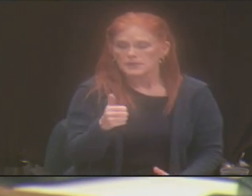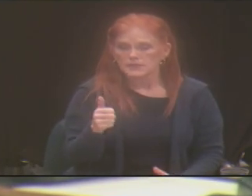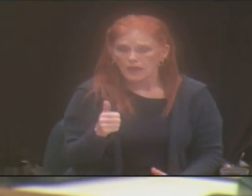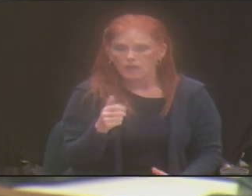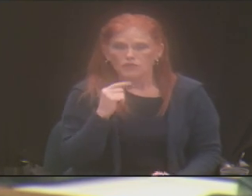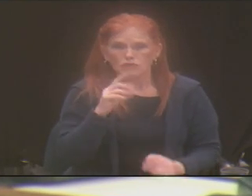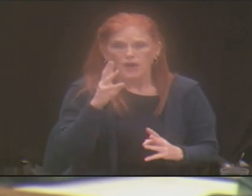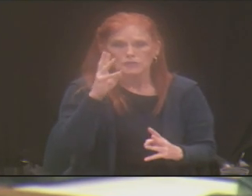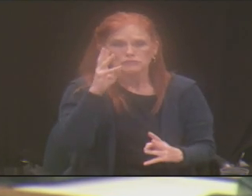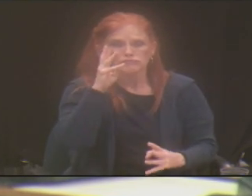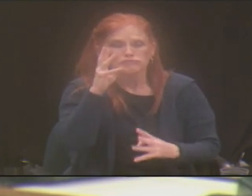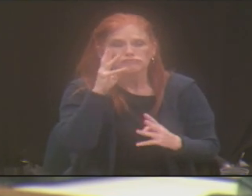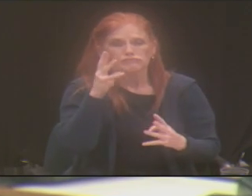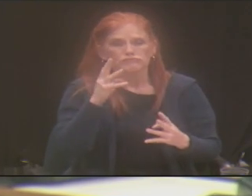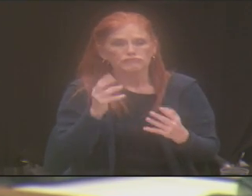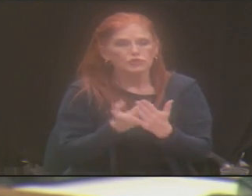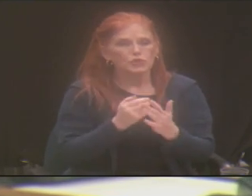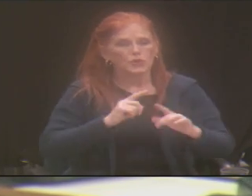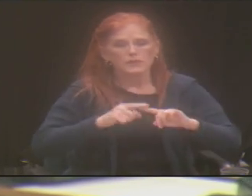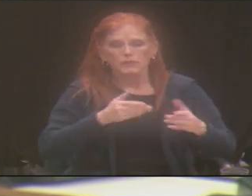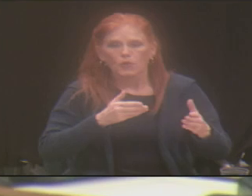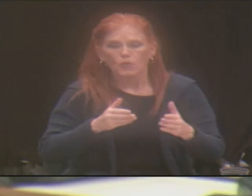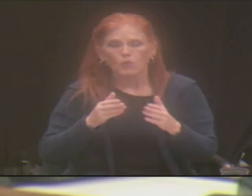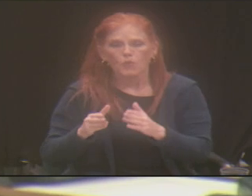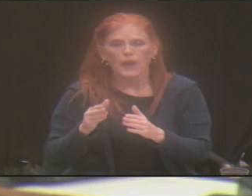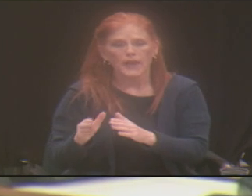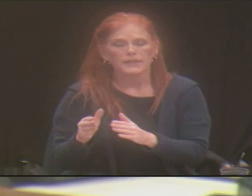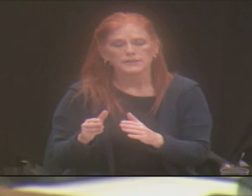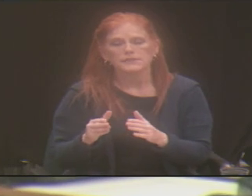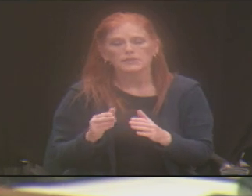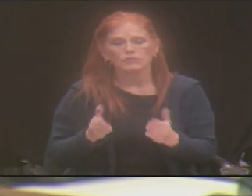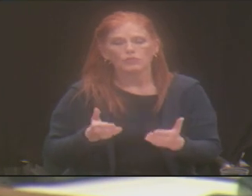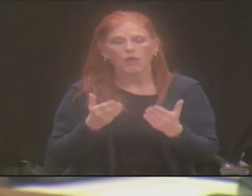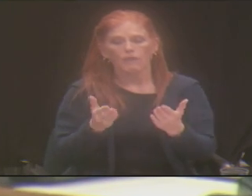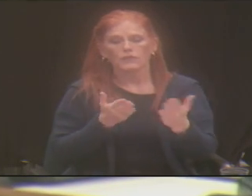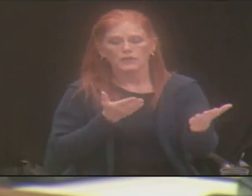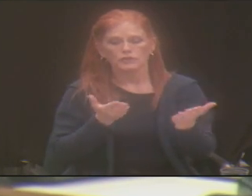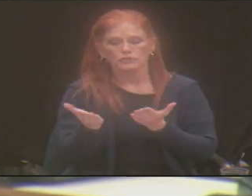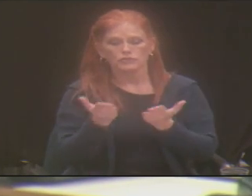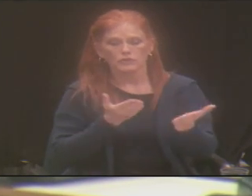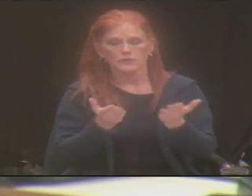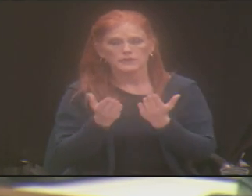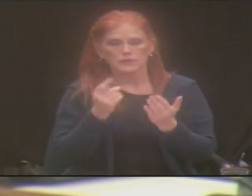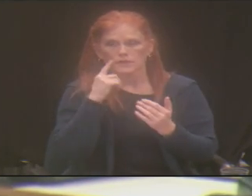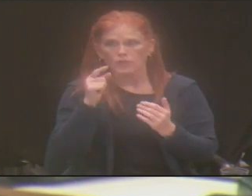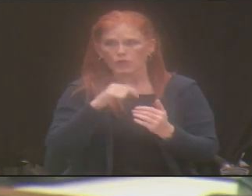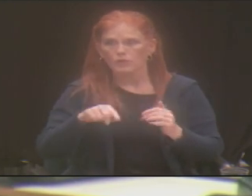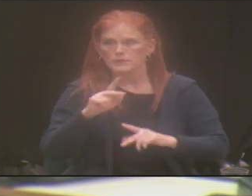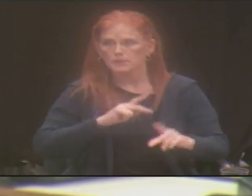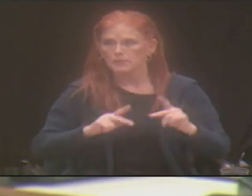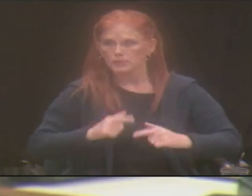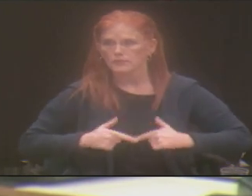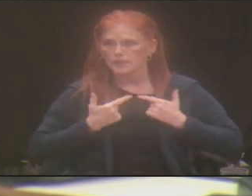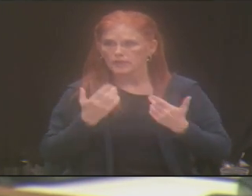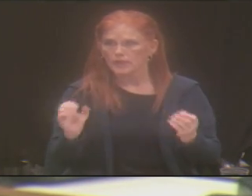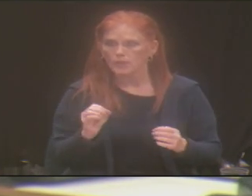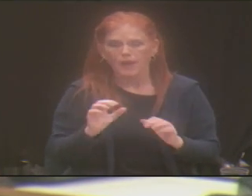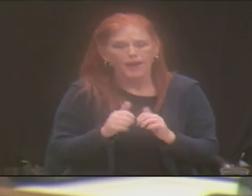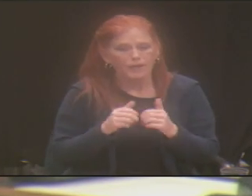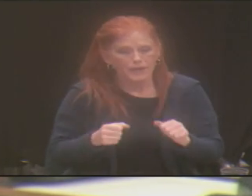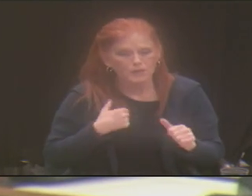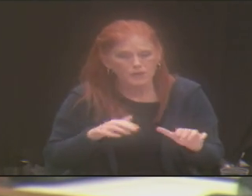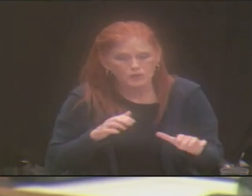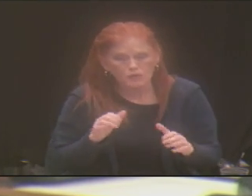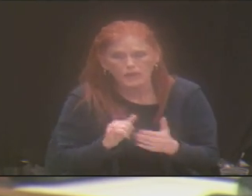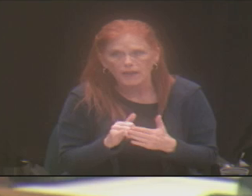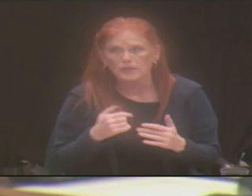creative and innovative ways to offer services to the citizens of Omaha. How can we be a